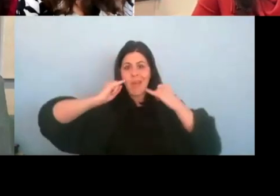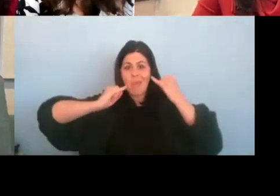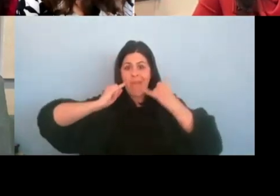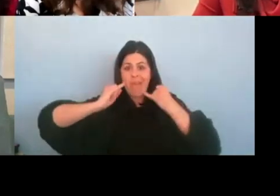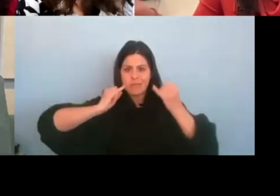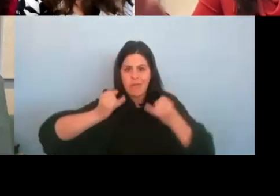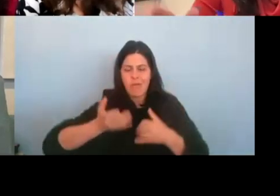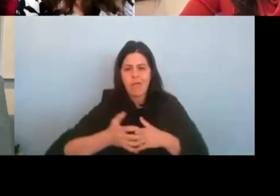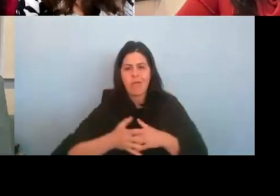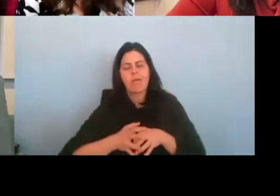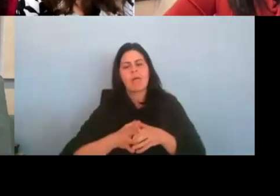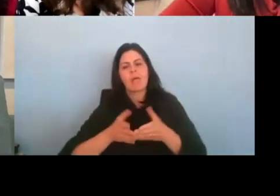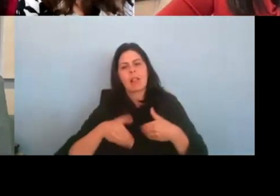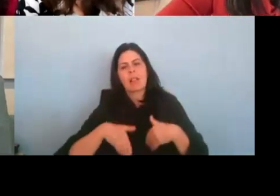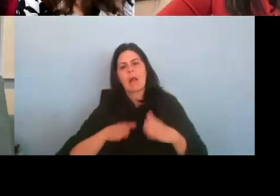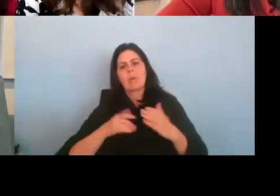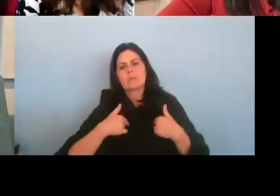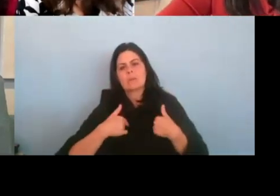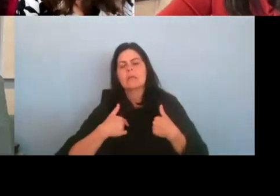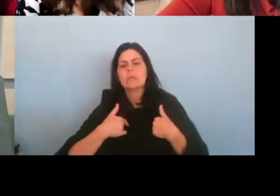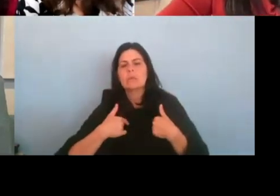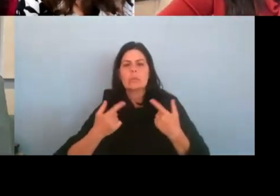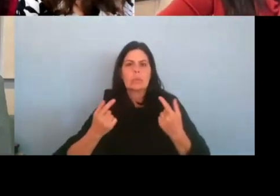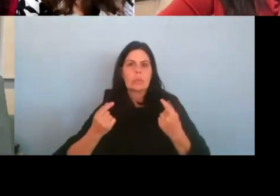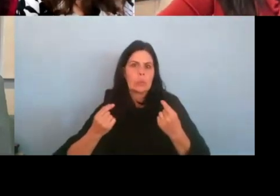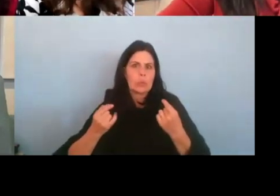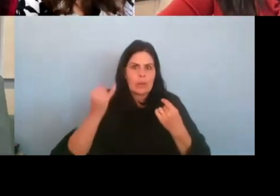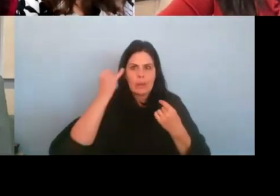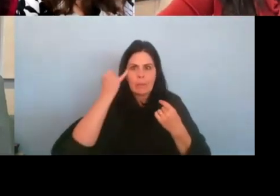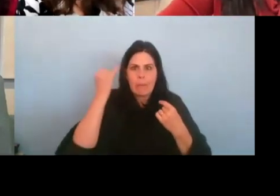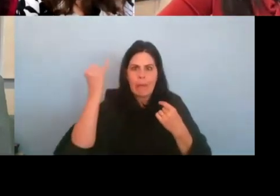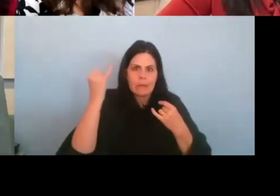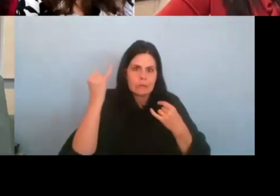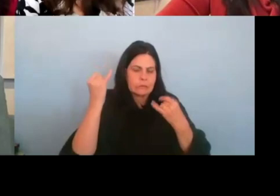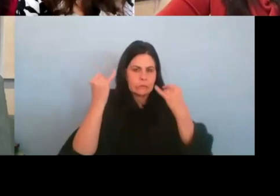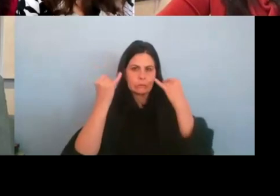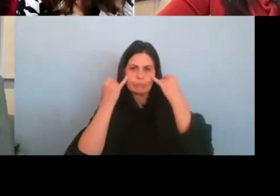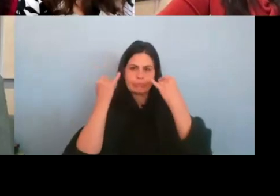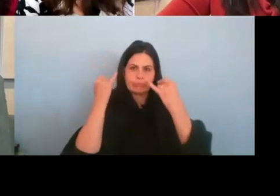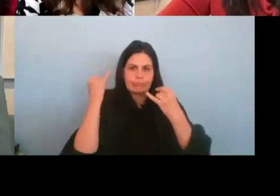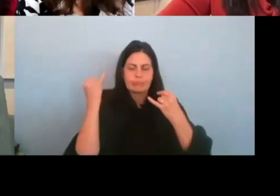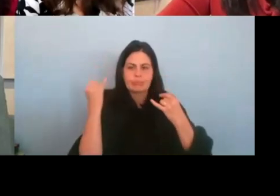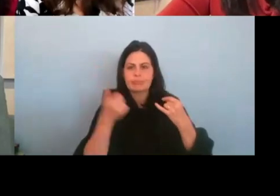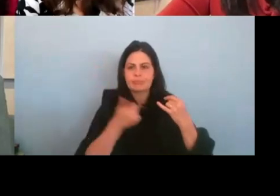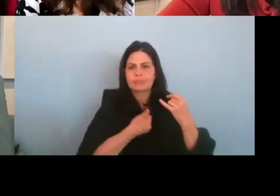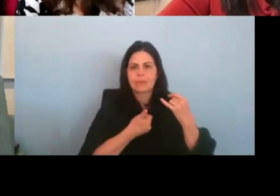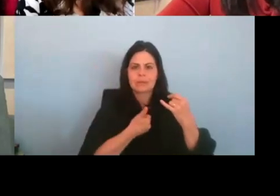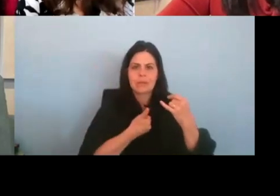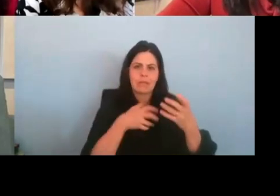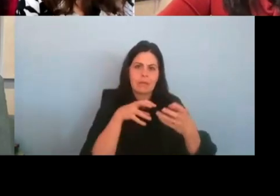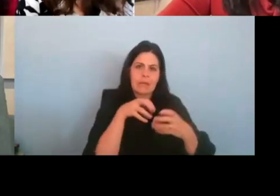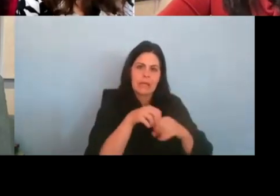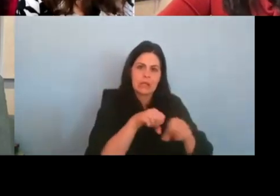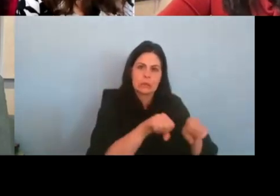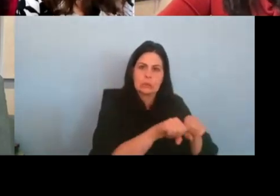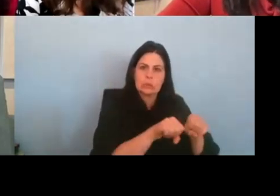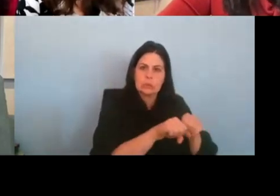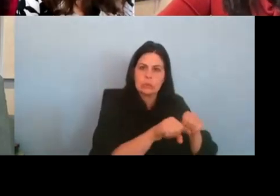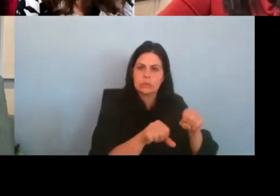like imagine myself in the shoes of other characters